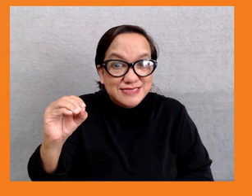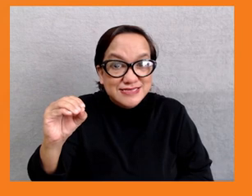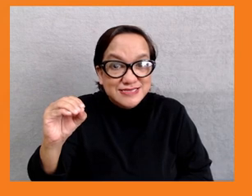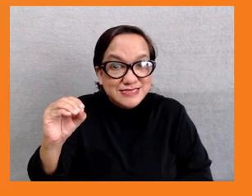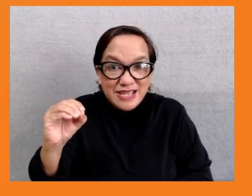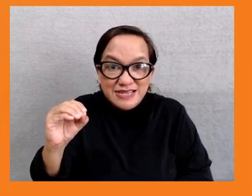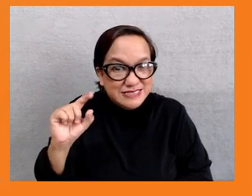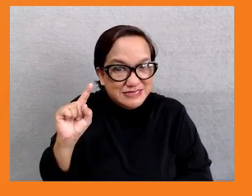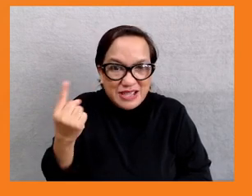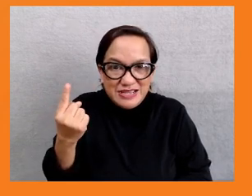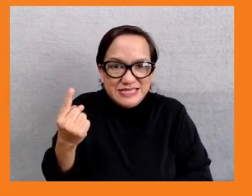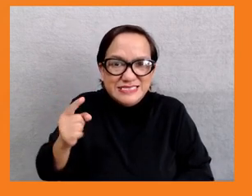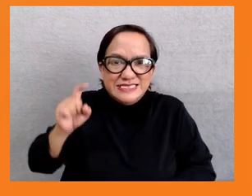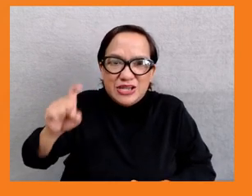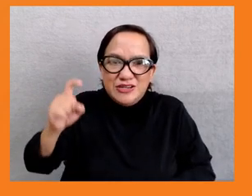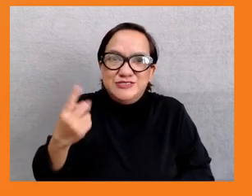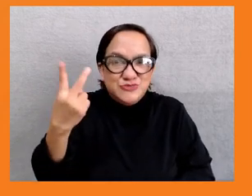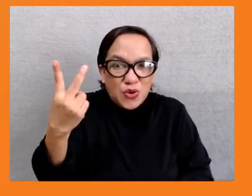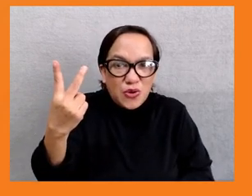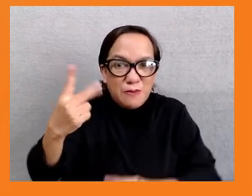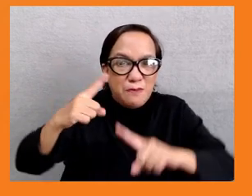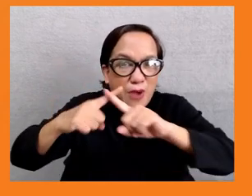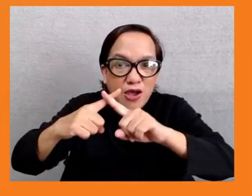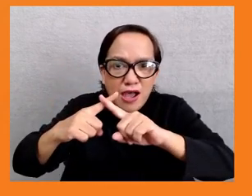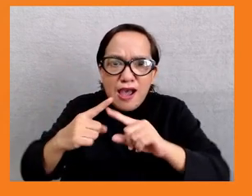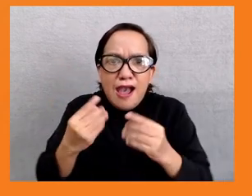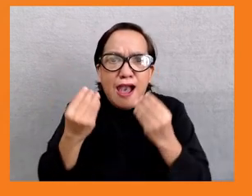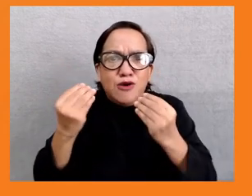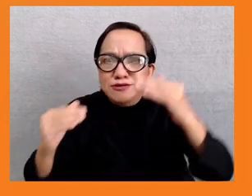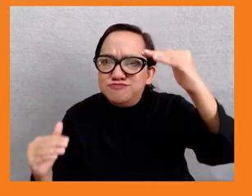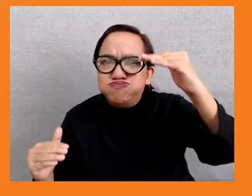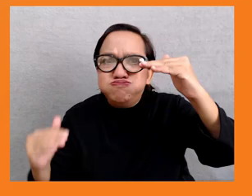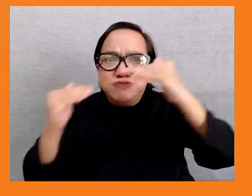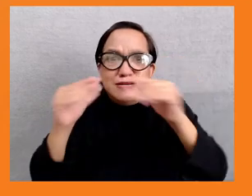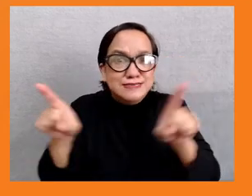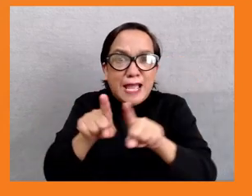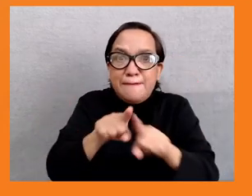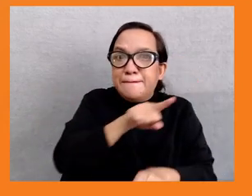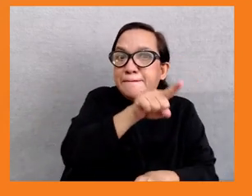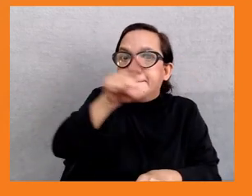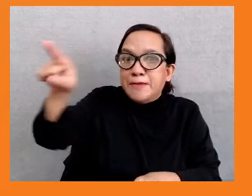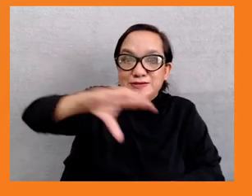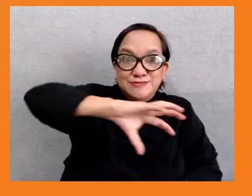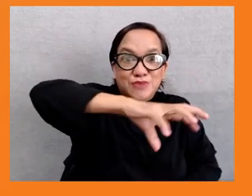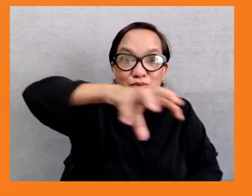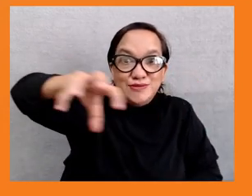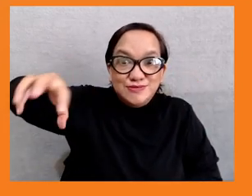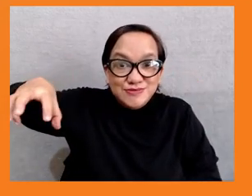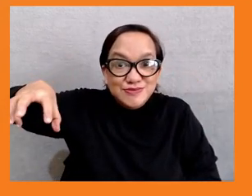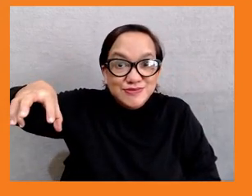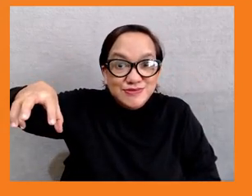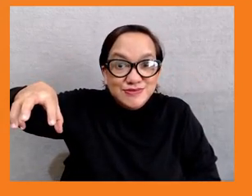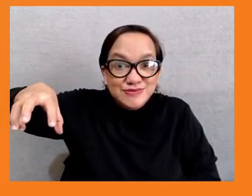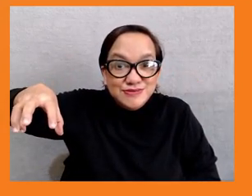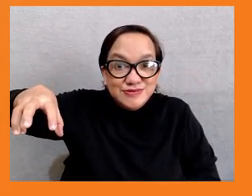match the best performers in the world, many of which are OECD countries, but there are also other lower income countries which do a great deal better